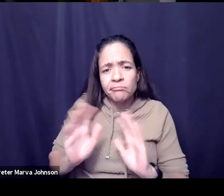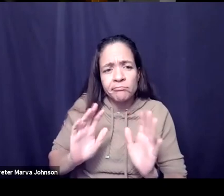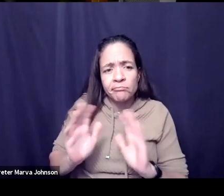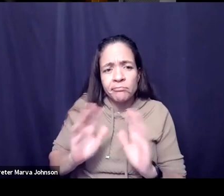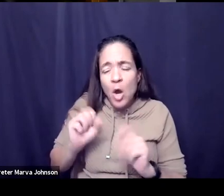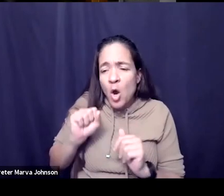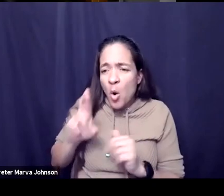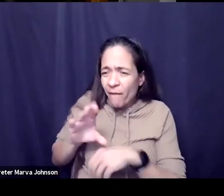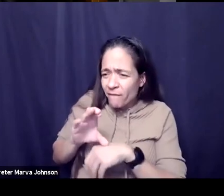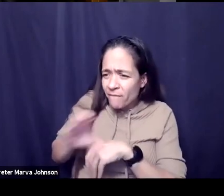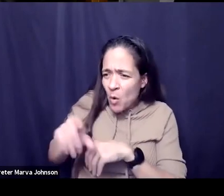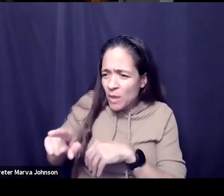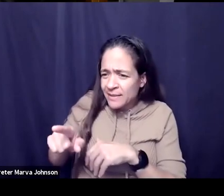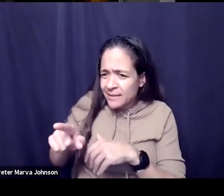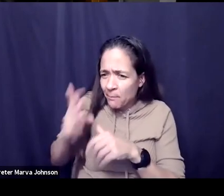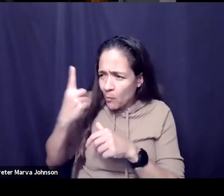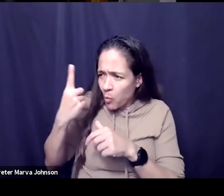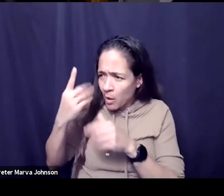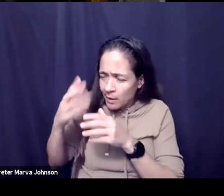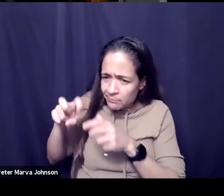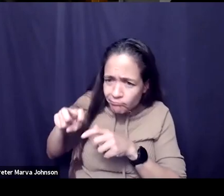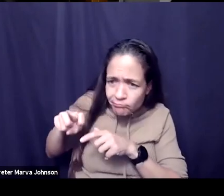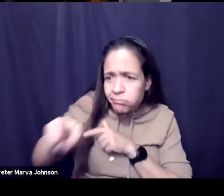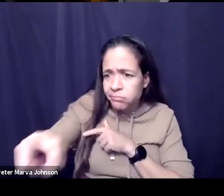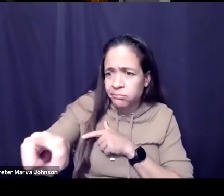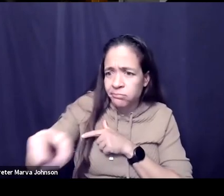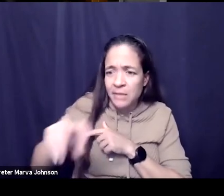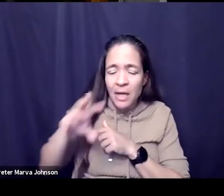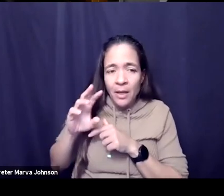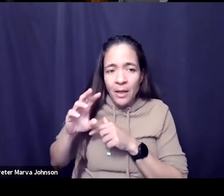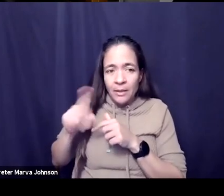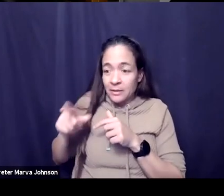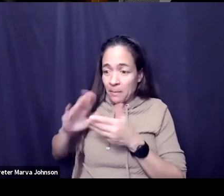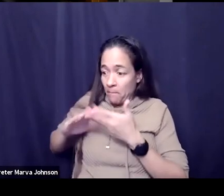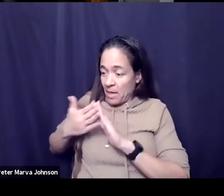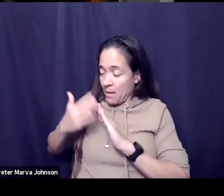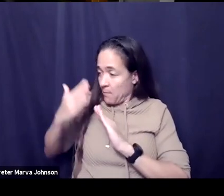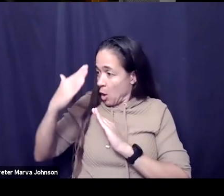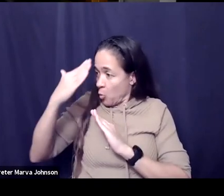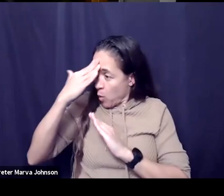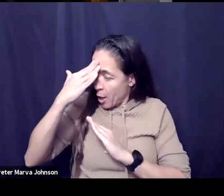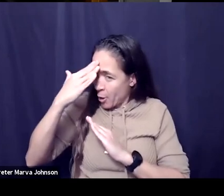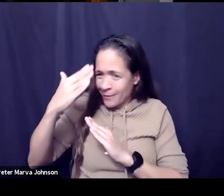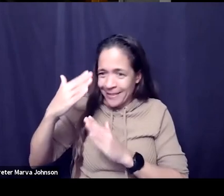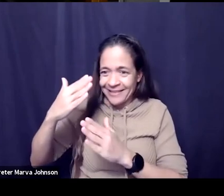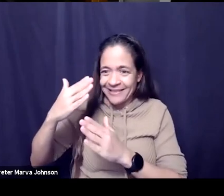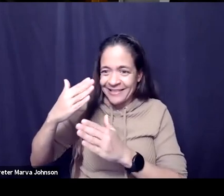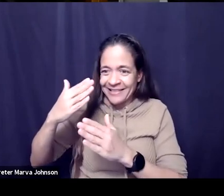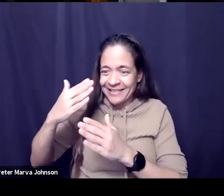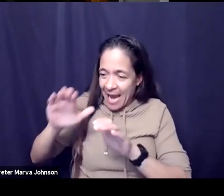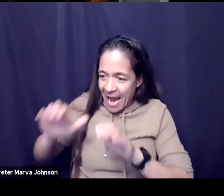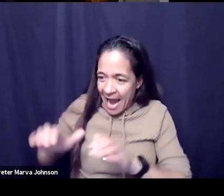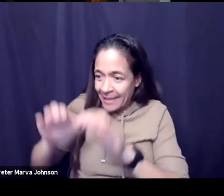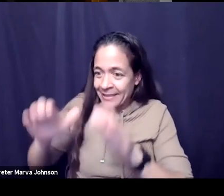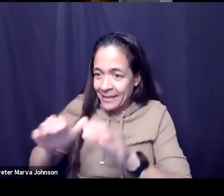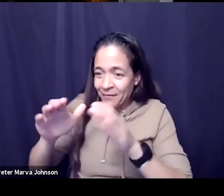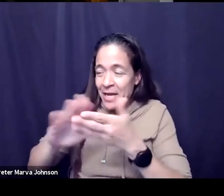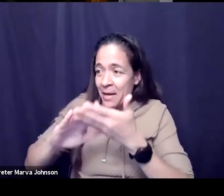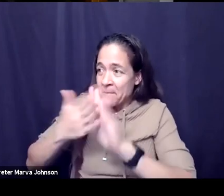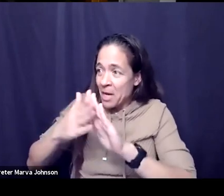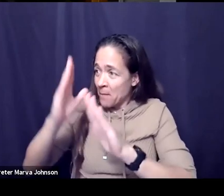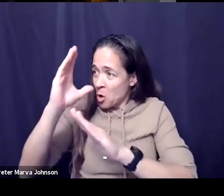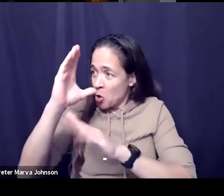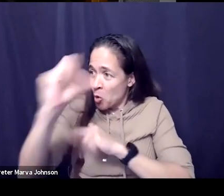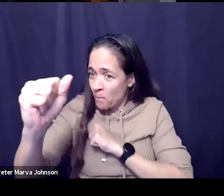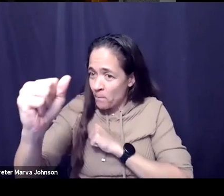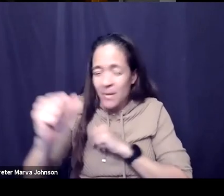so they you know move from awareness to activity to sale right what you're trying to